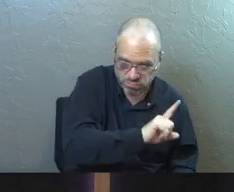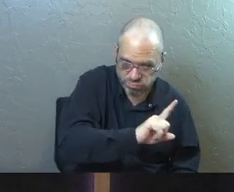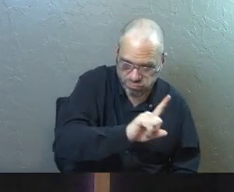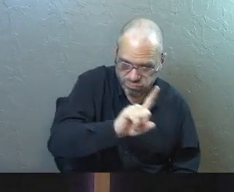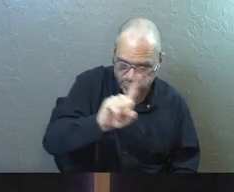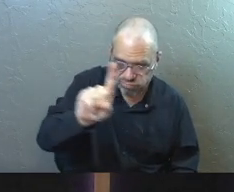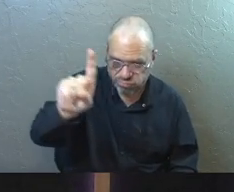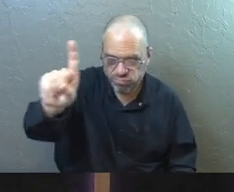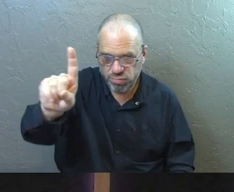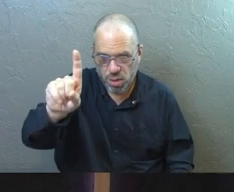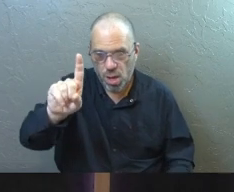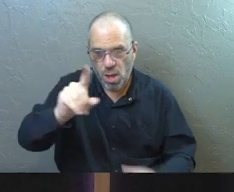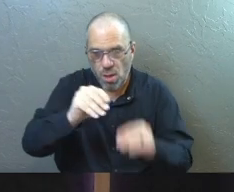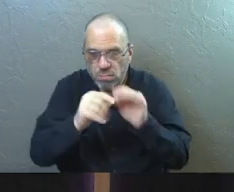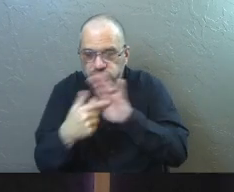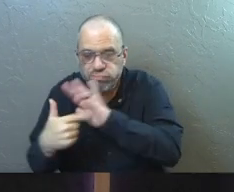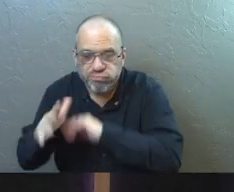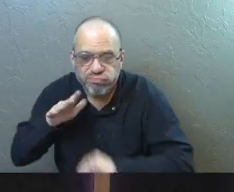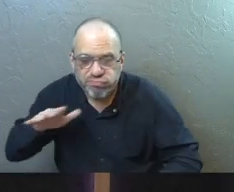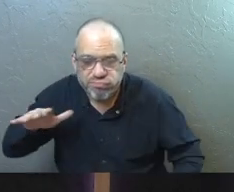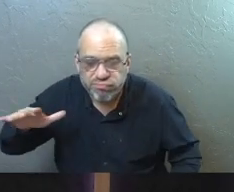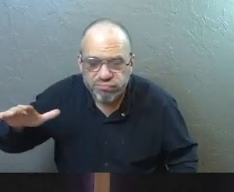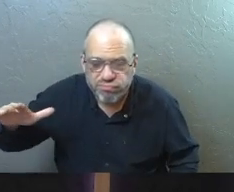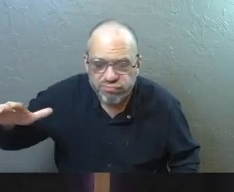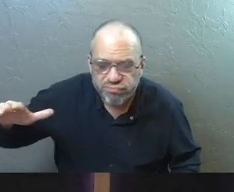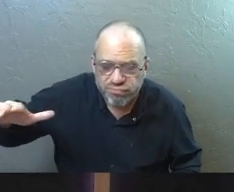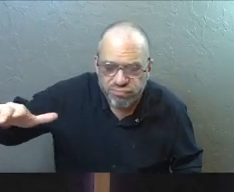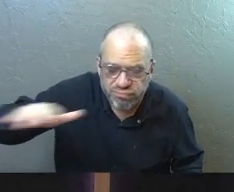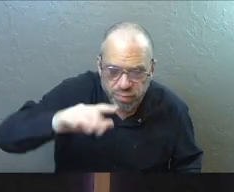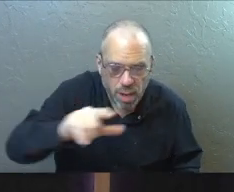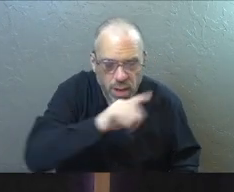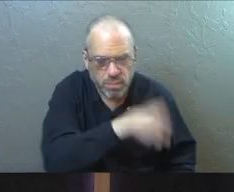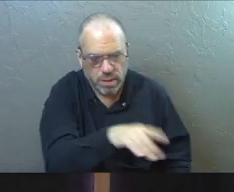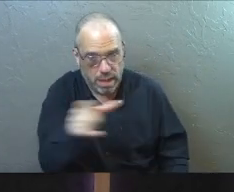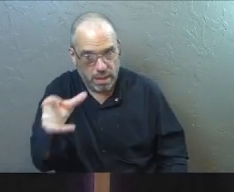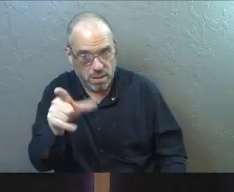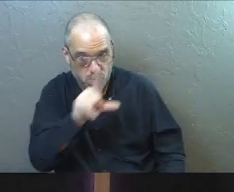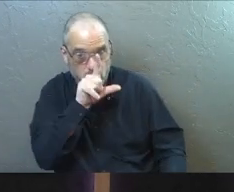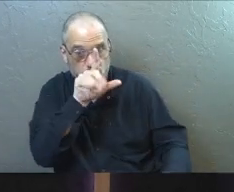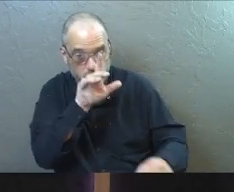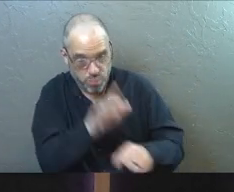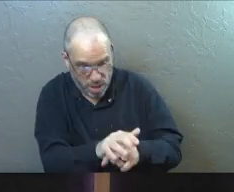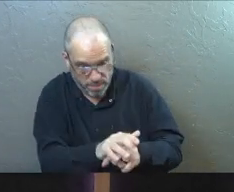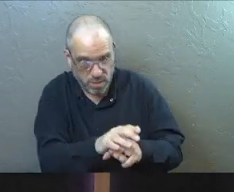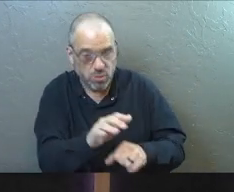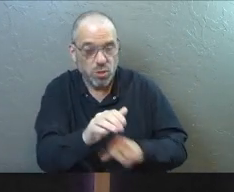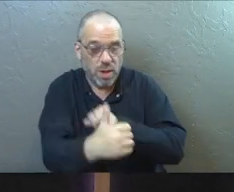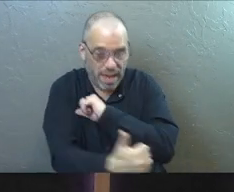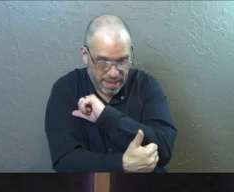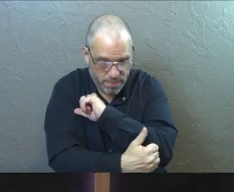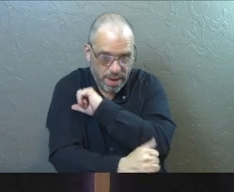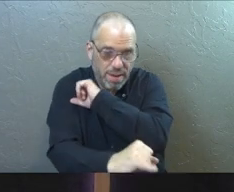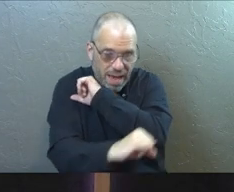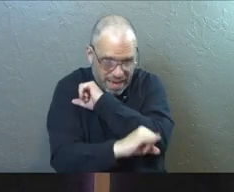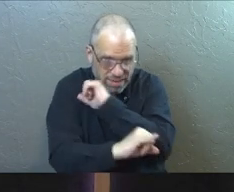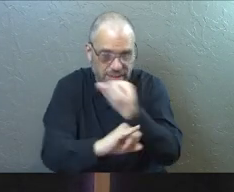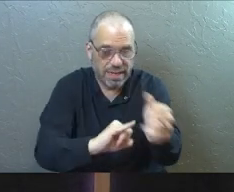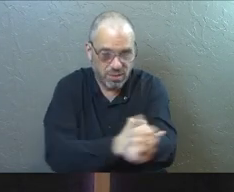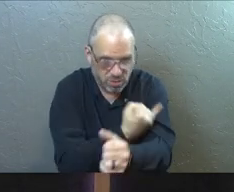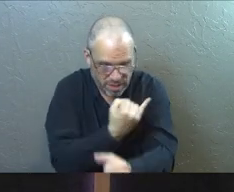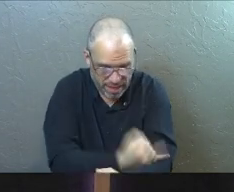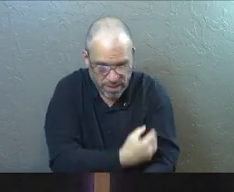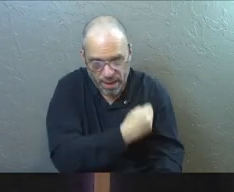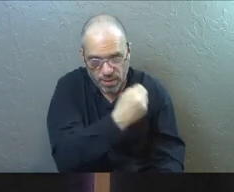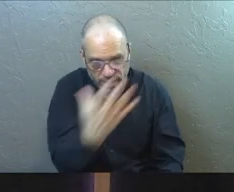Nebo and the Lord showed him the whole land. And the Lord said to Moses, this is the land that I promised on oath to Abraham, Isaac, and Jacob. When I said,